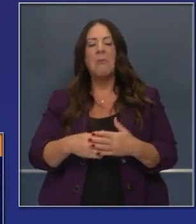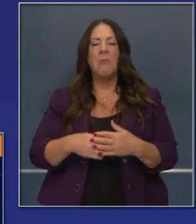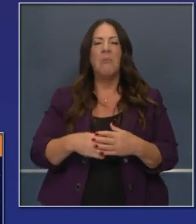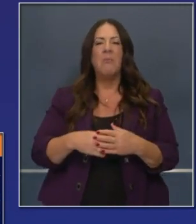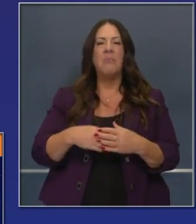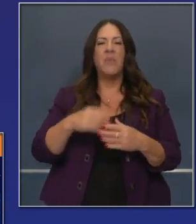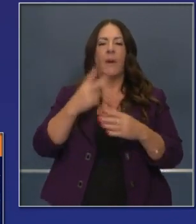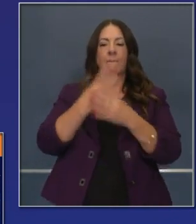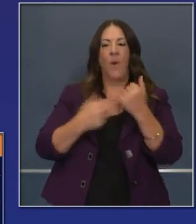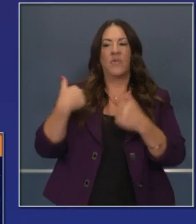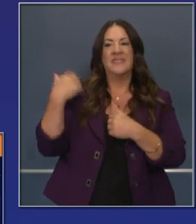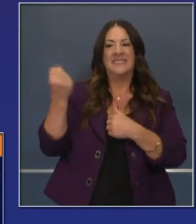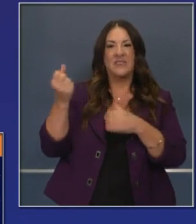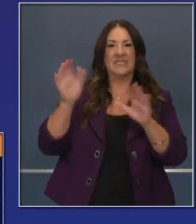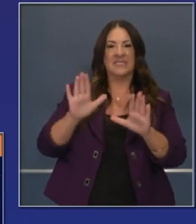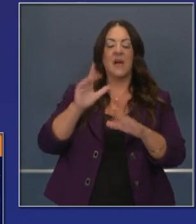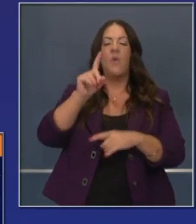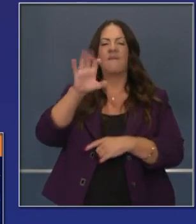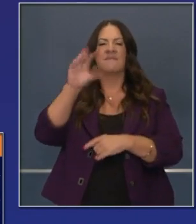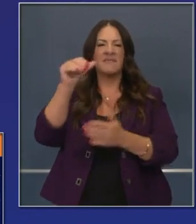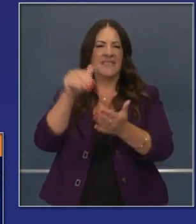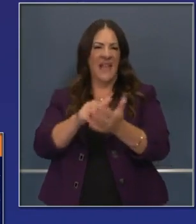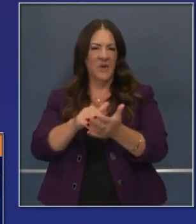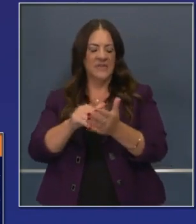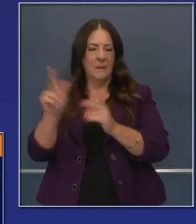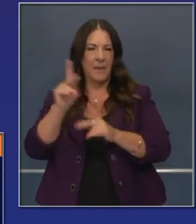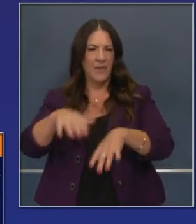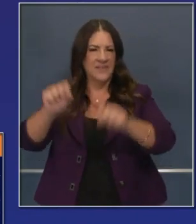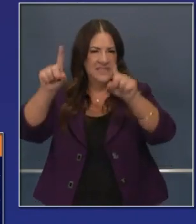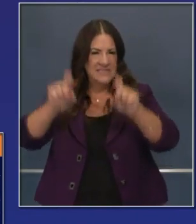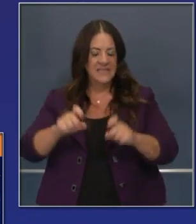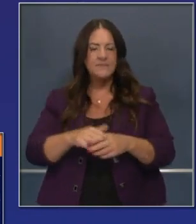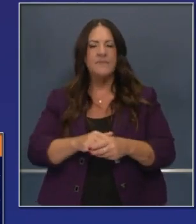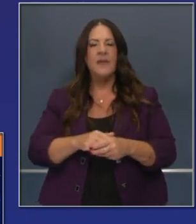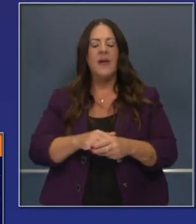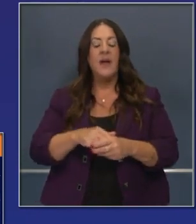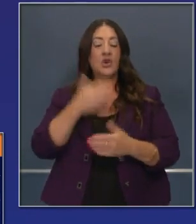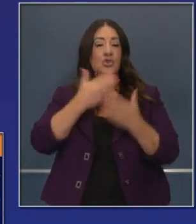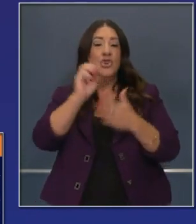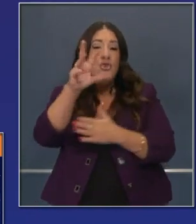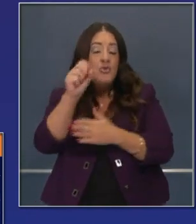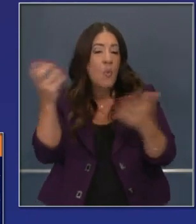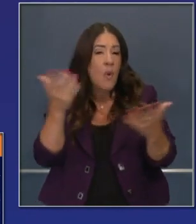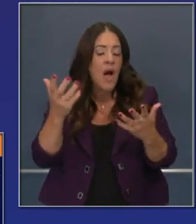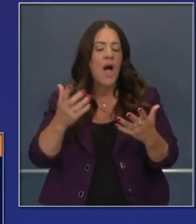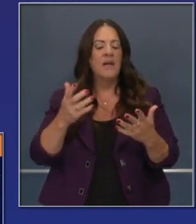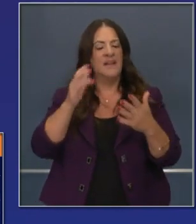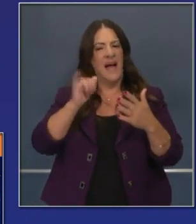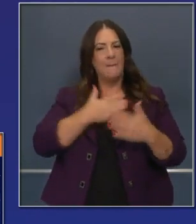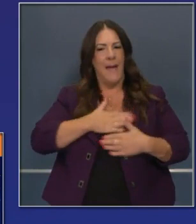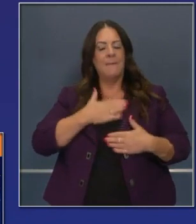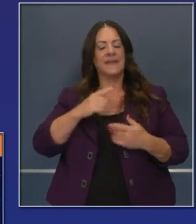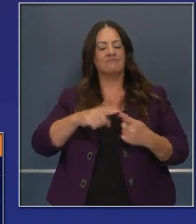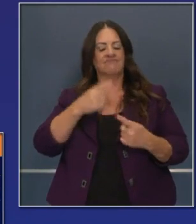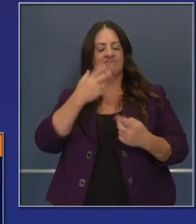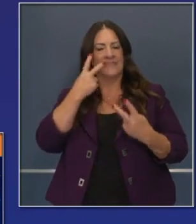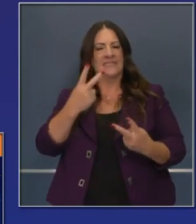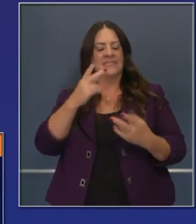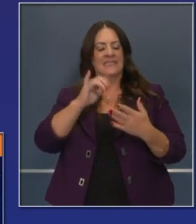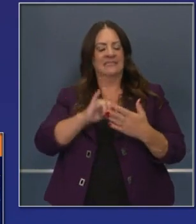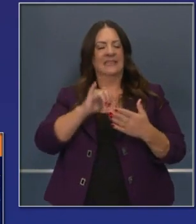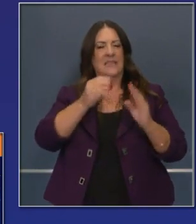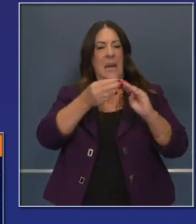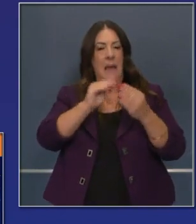,000 both on Saturday and Sunday. The good news is the positivity rate continues to trend downward, 2